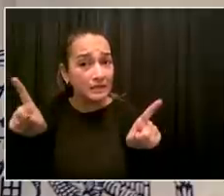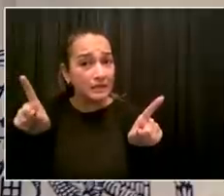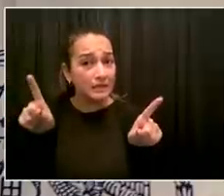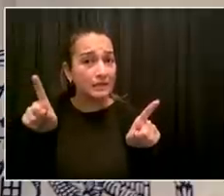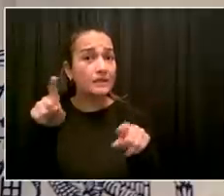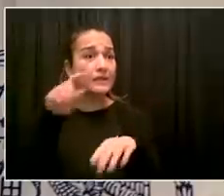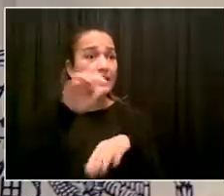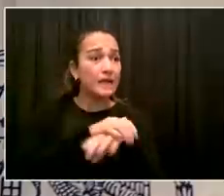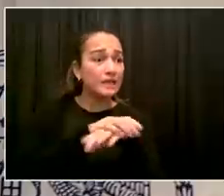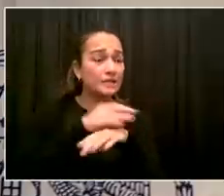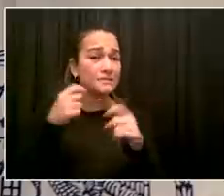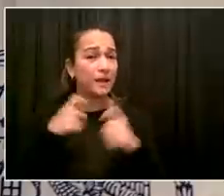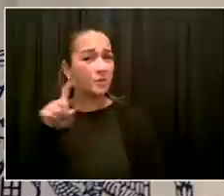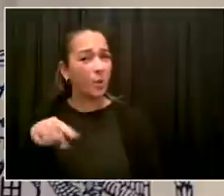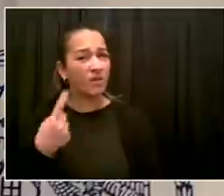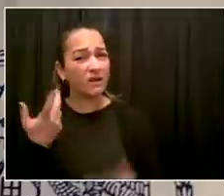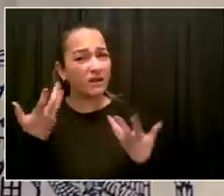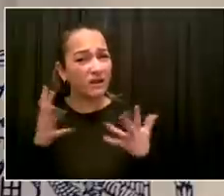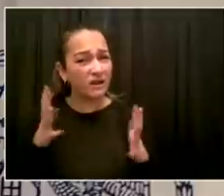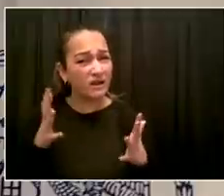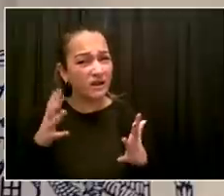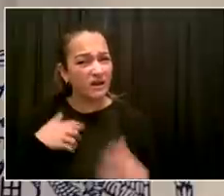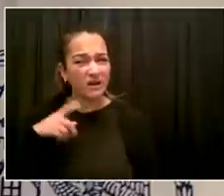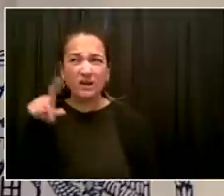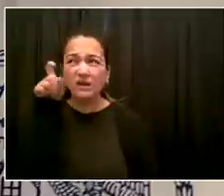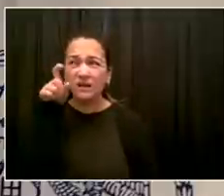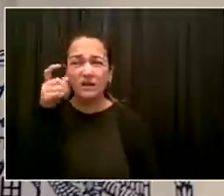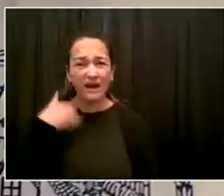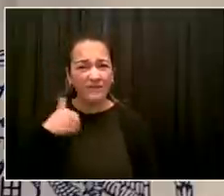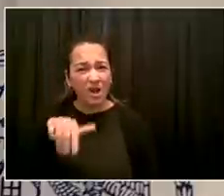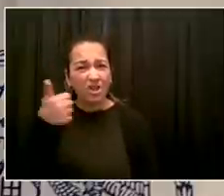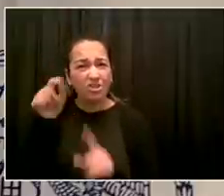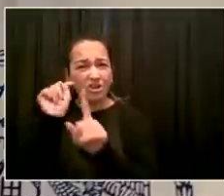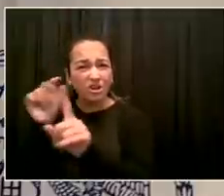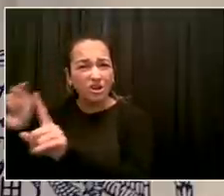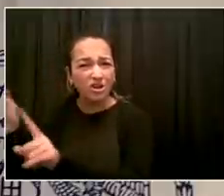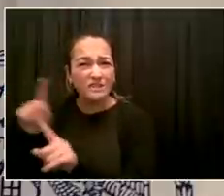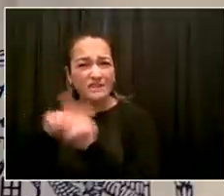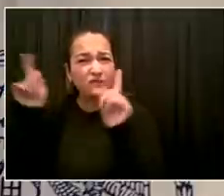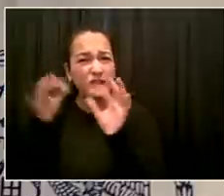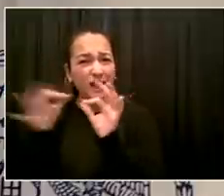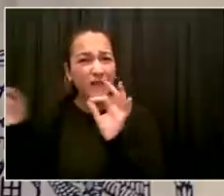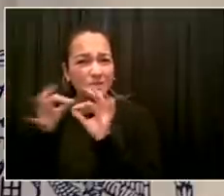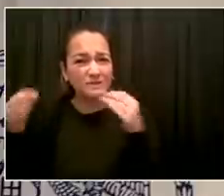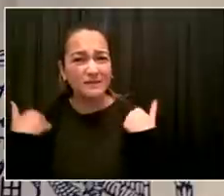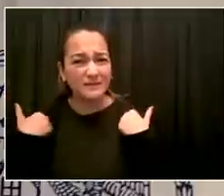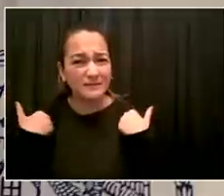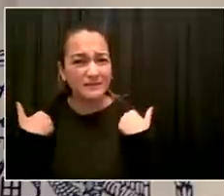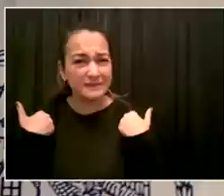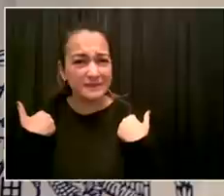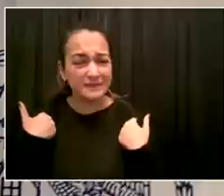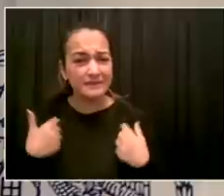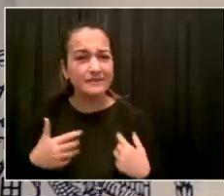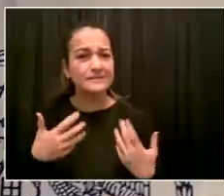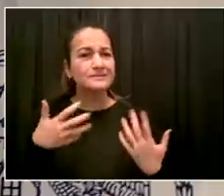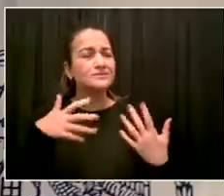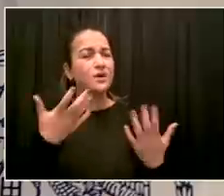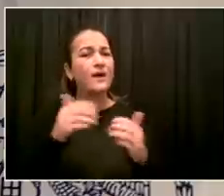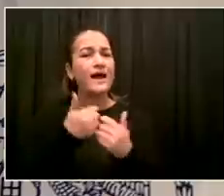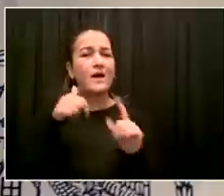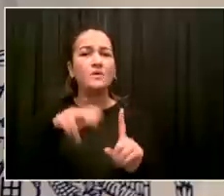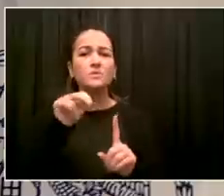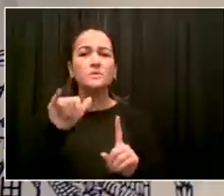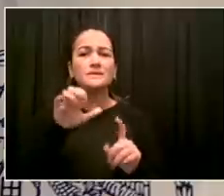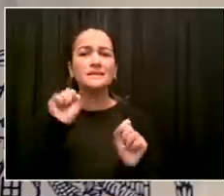create automatic alerts that will automatically show up on people's phones that may be geographically coordinated, but that will be